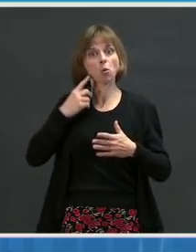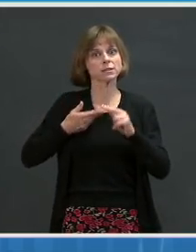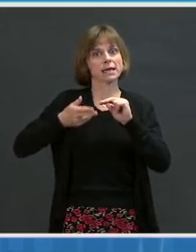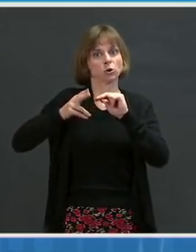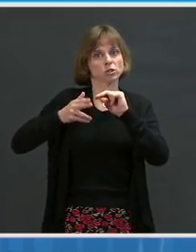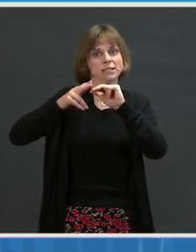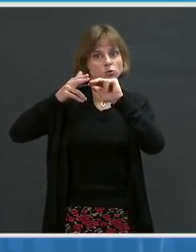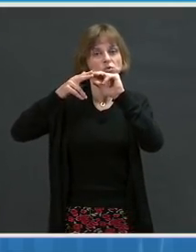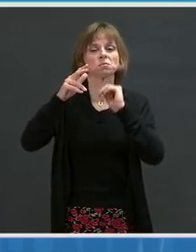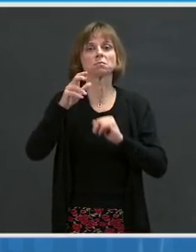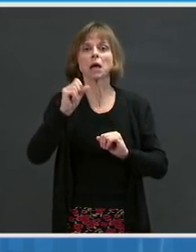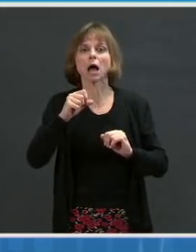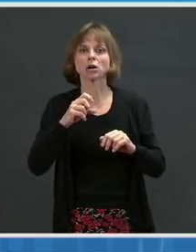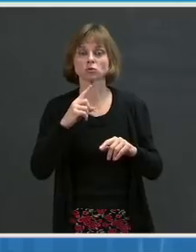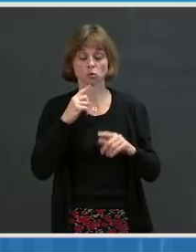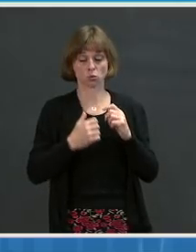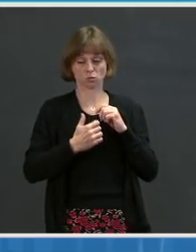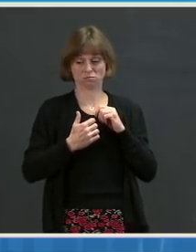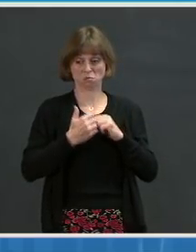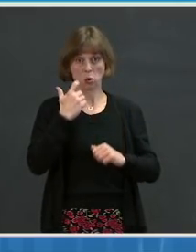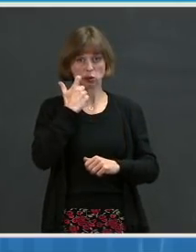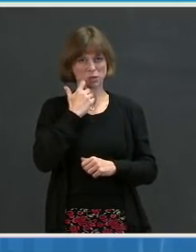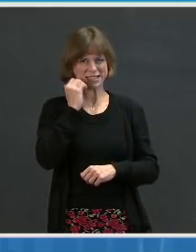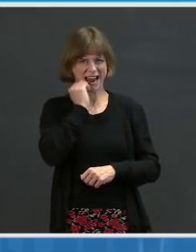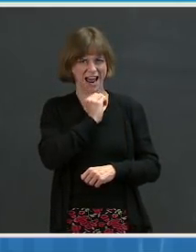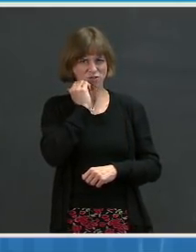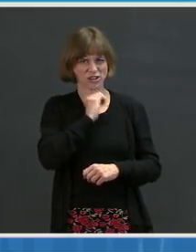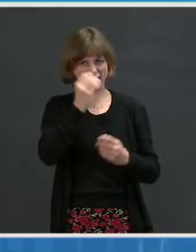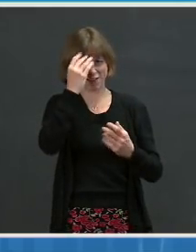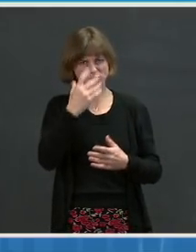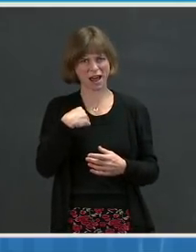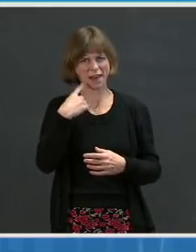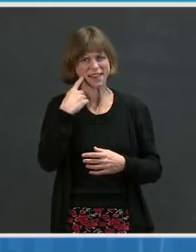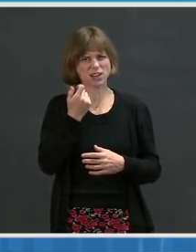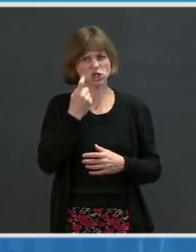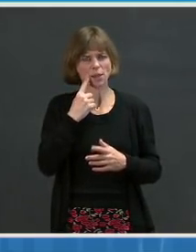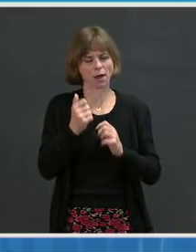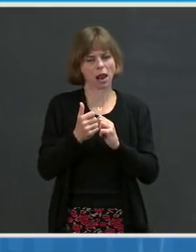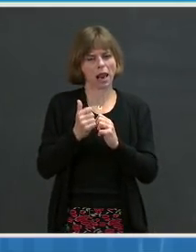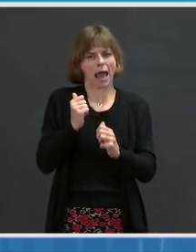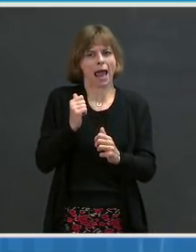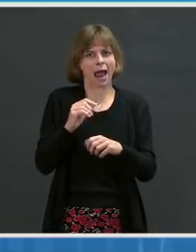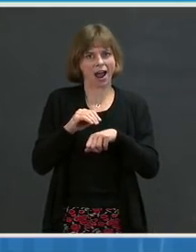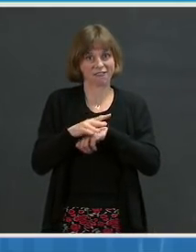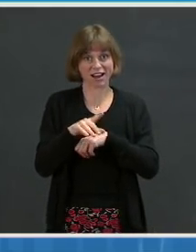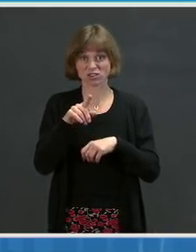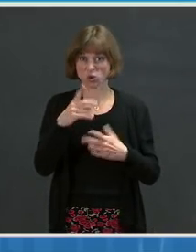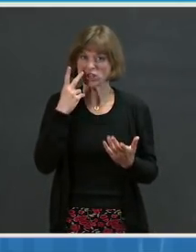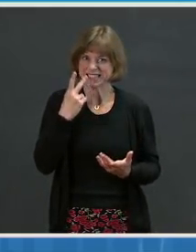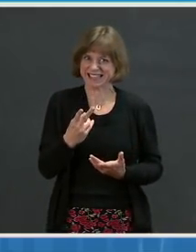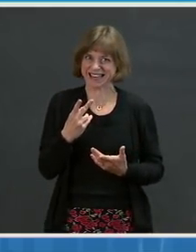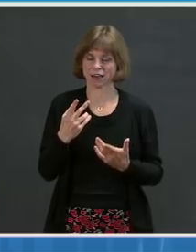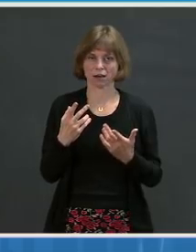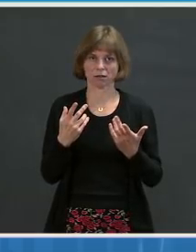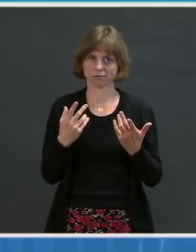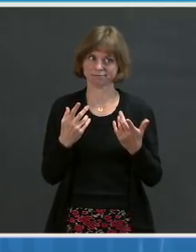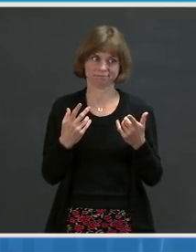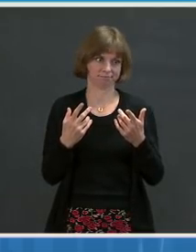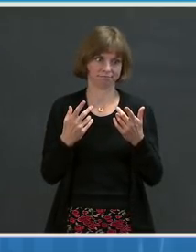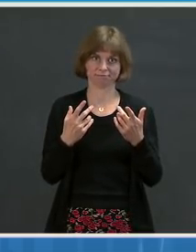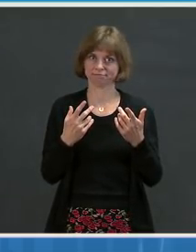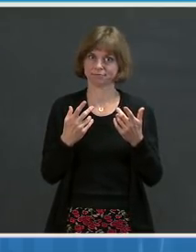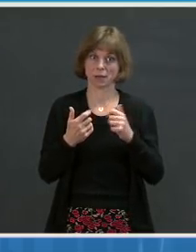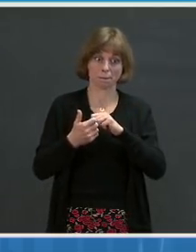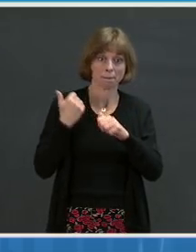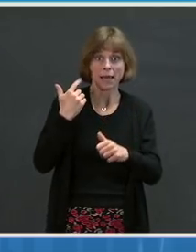most recent day-to-day information, there's a little bit of a lag effect. So you're seeing the lag of the weekend weather and